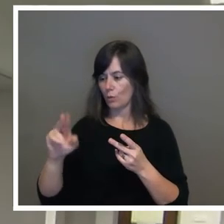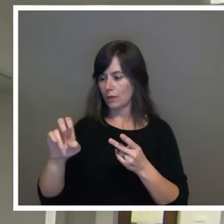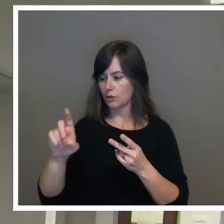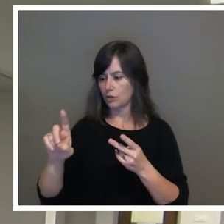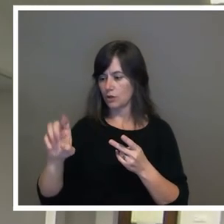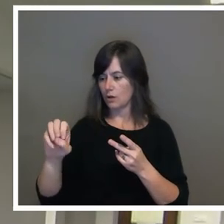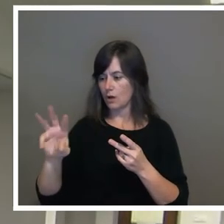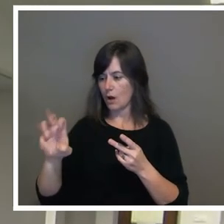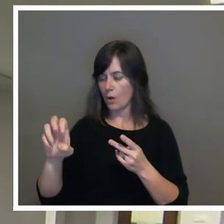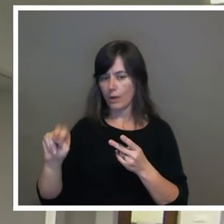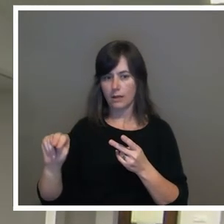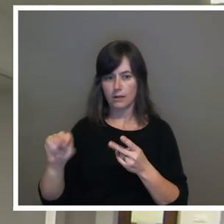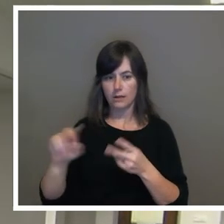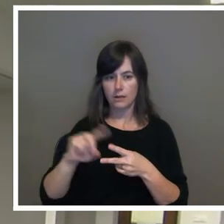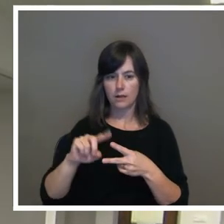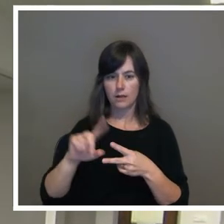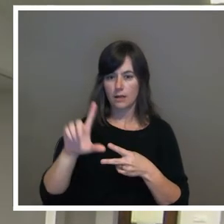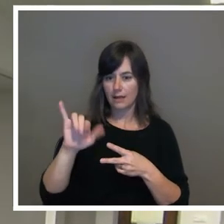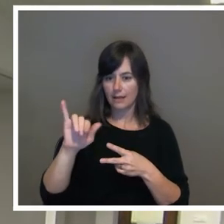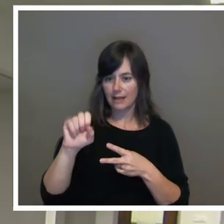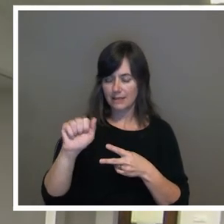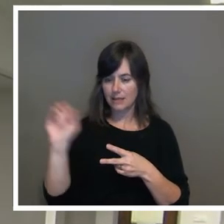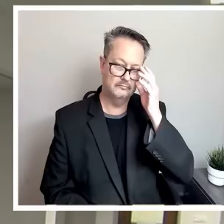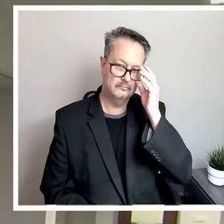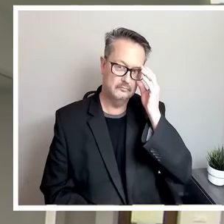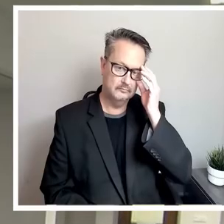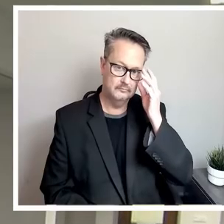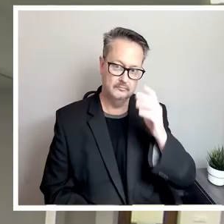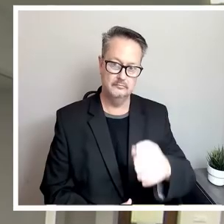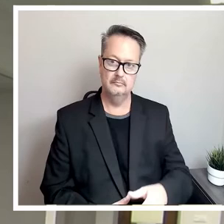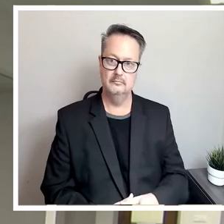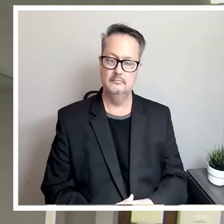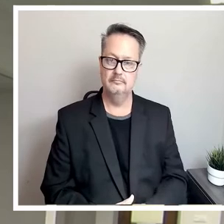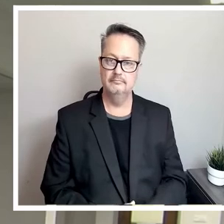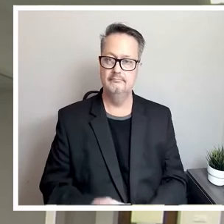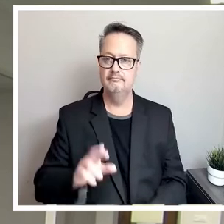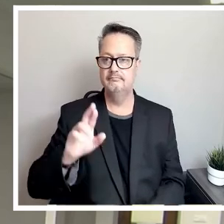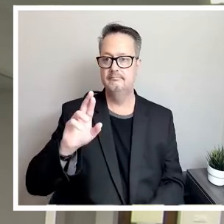Lisa? No? Okay. Richard Owen.